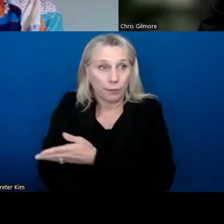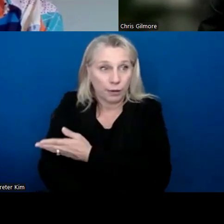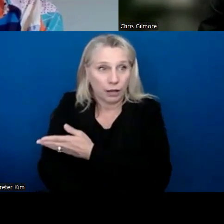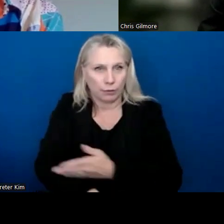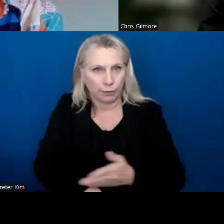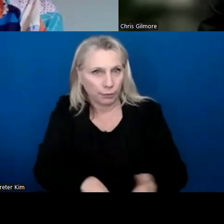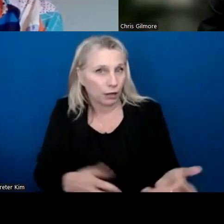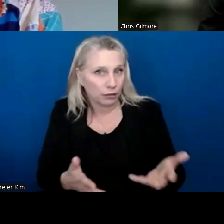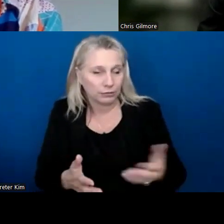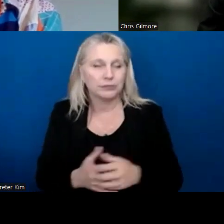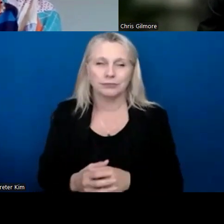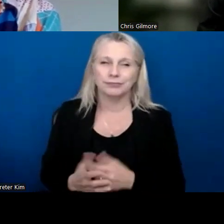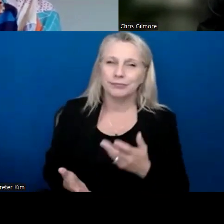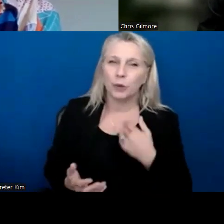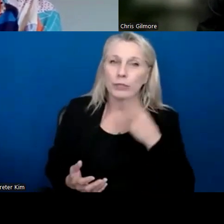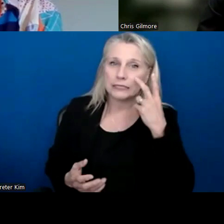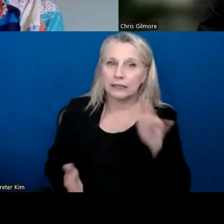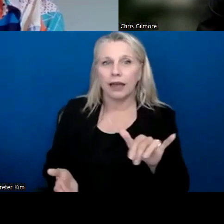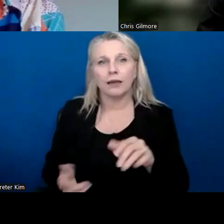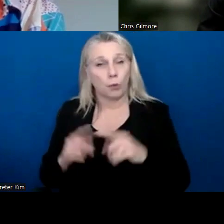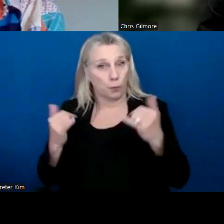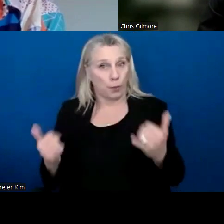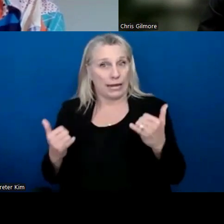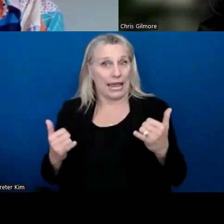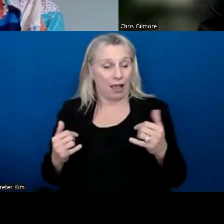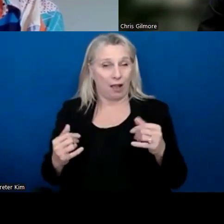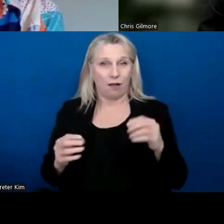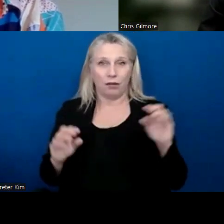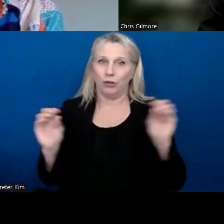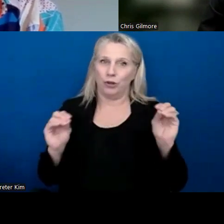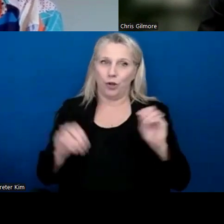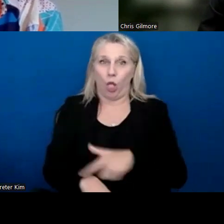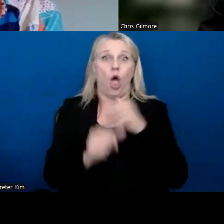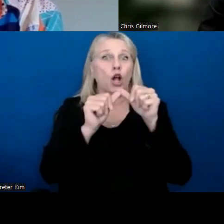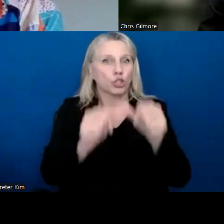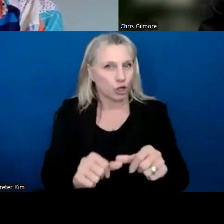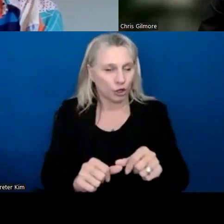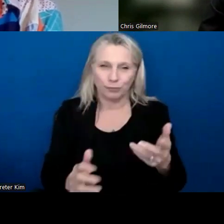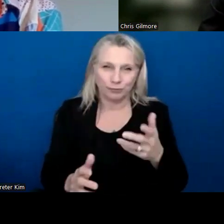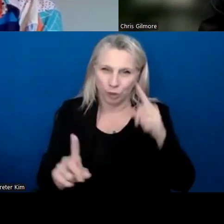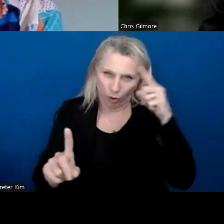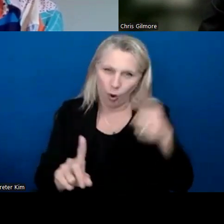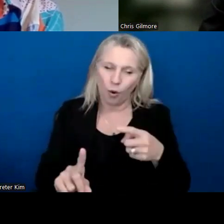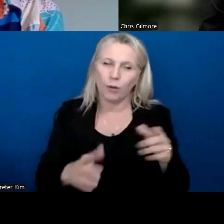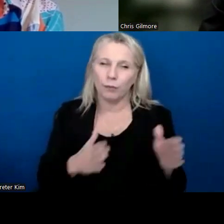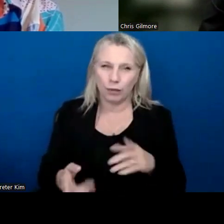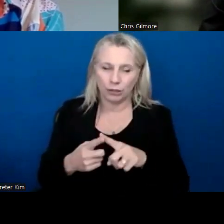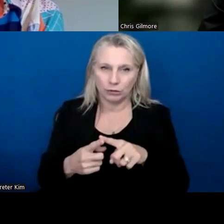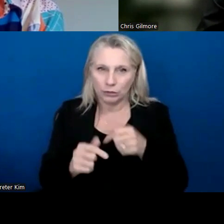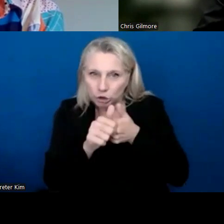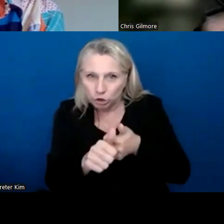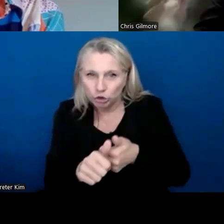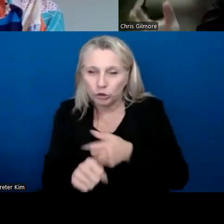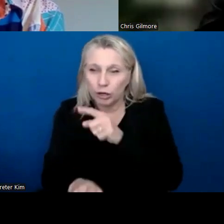right now, um, no, but that is a, that's a long-term goal of ours is to track students over a number of years.